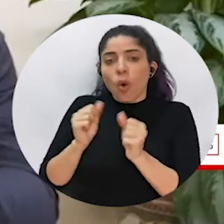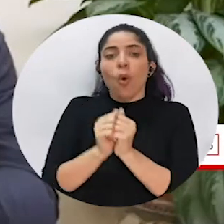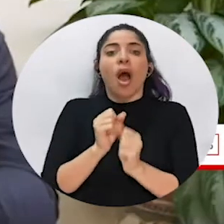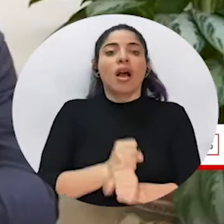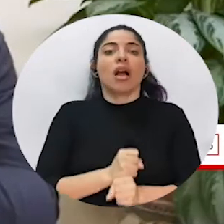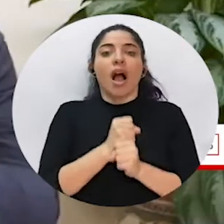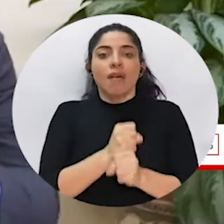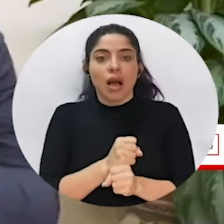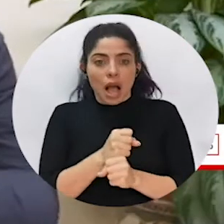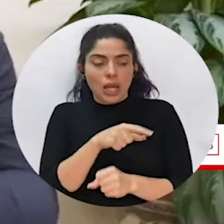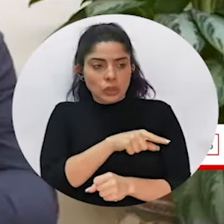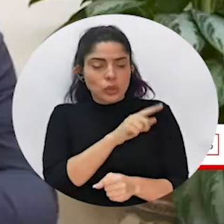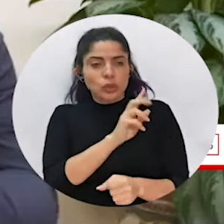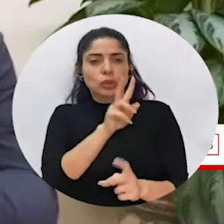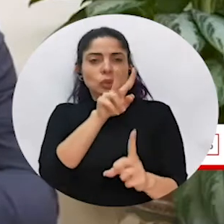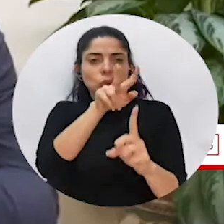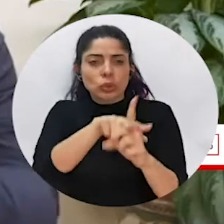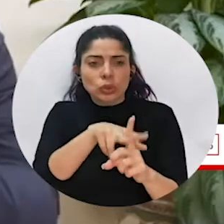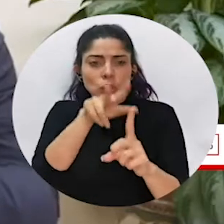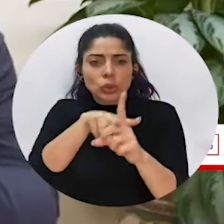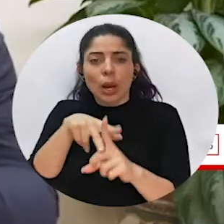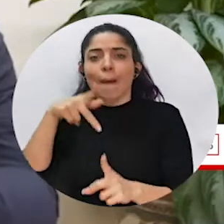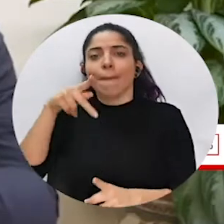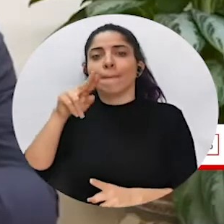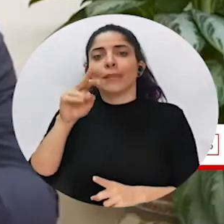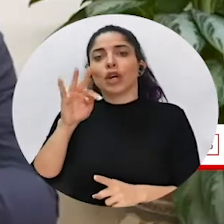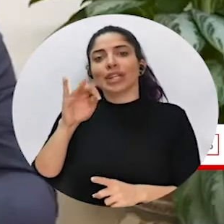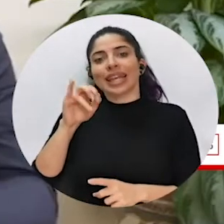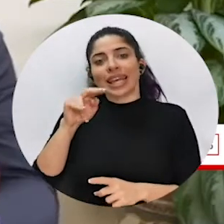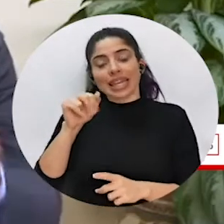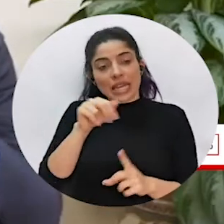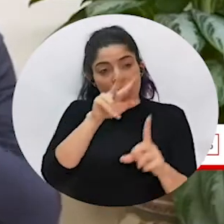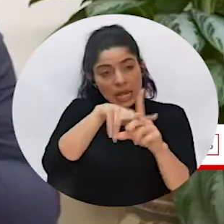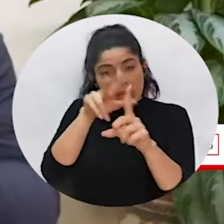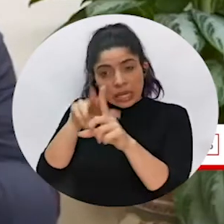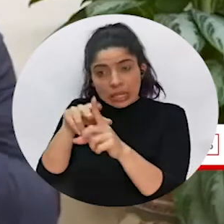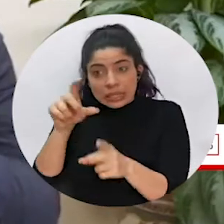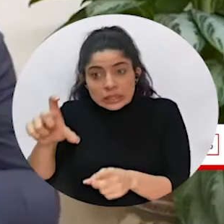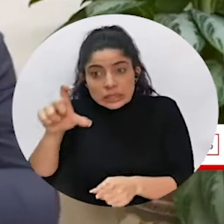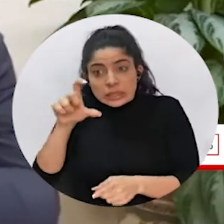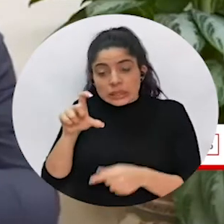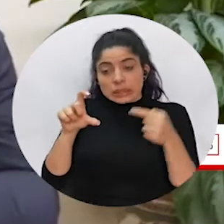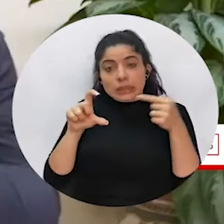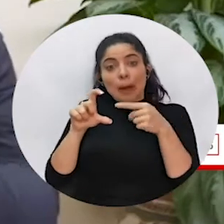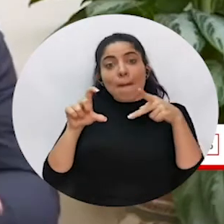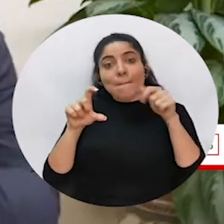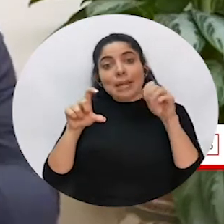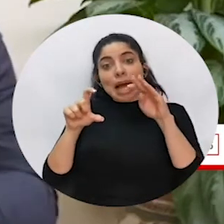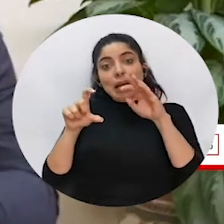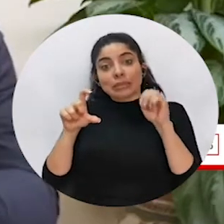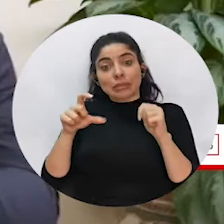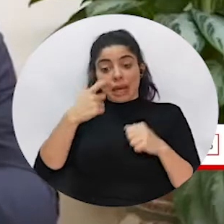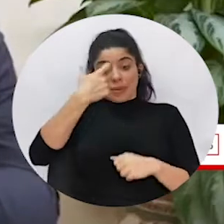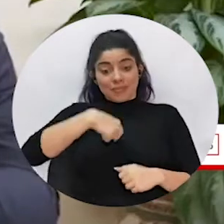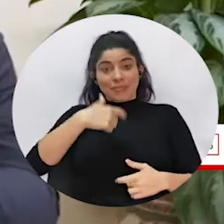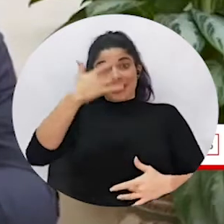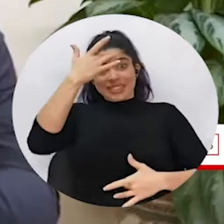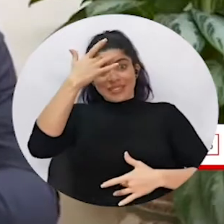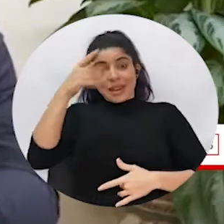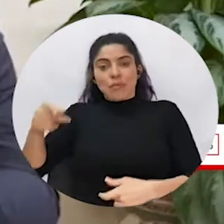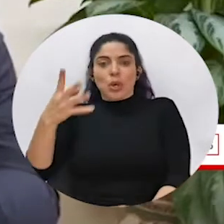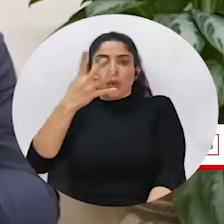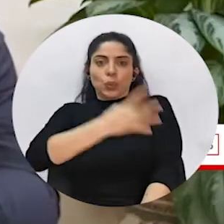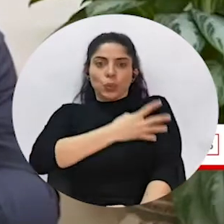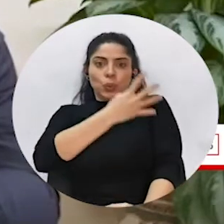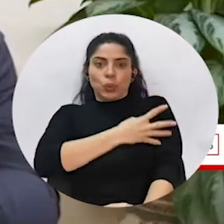with horses. You applied certain proteins, and you can come up with a plasma to apply to people that